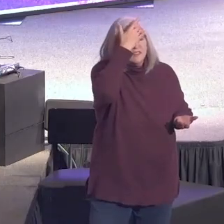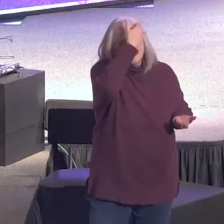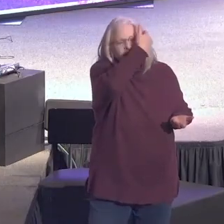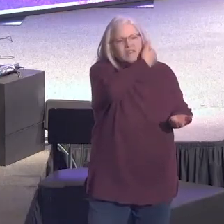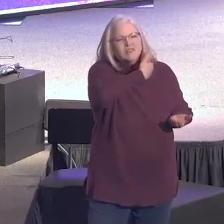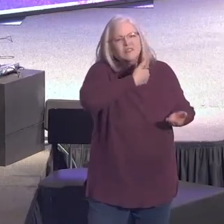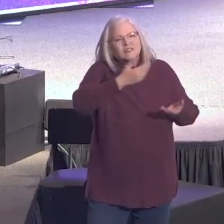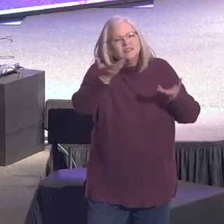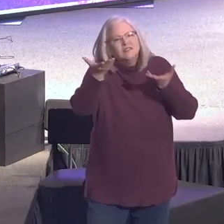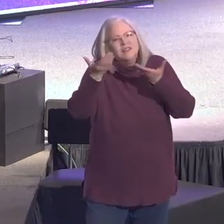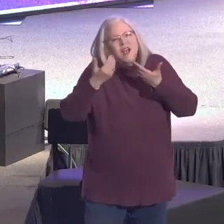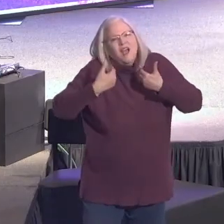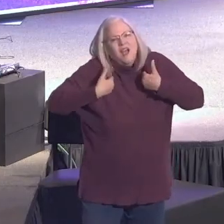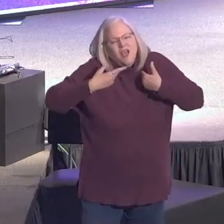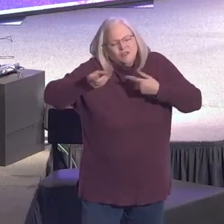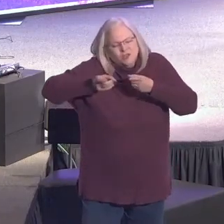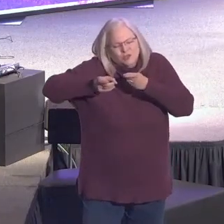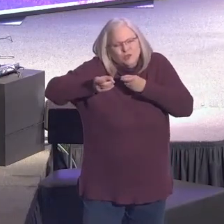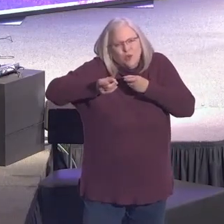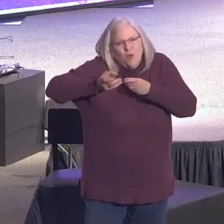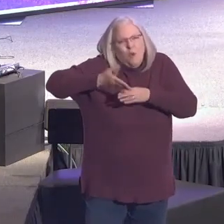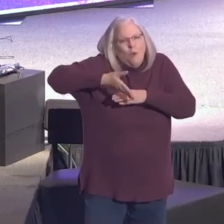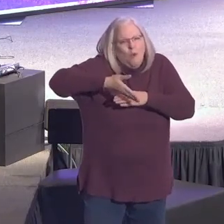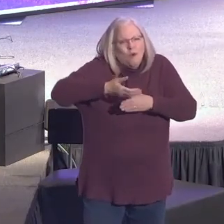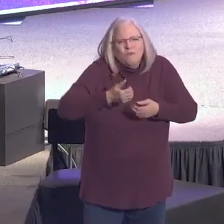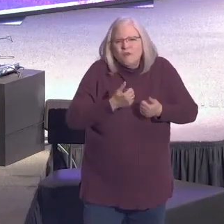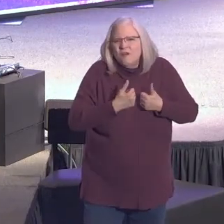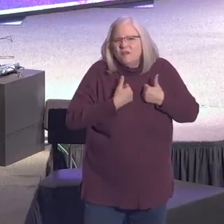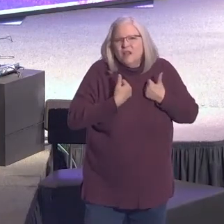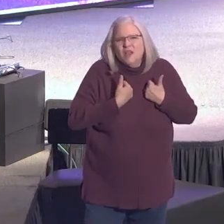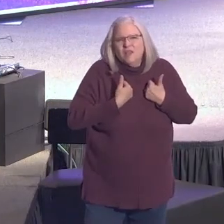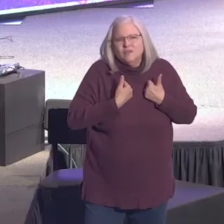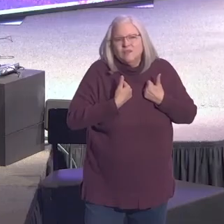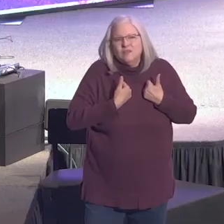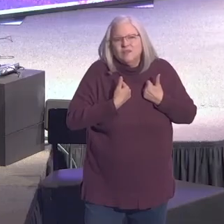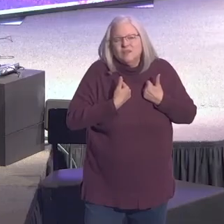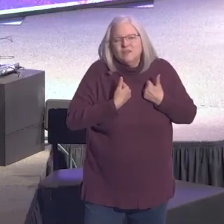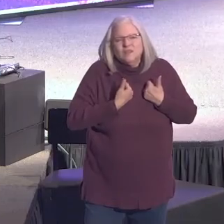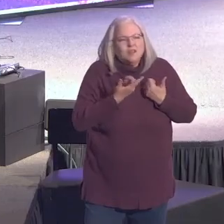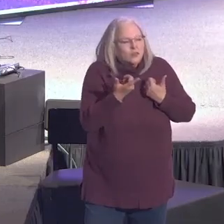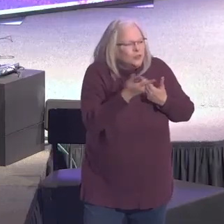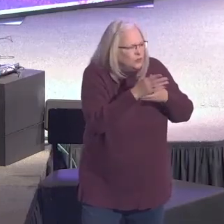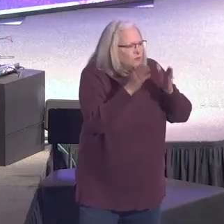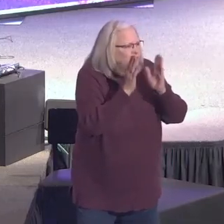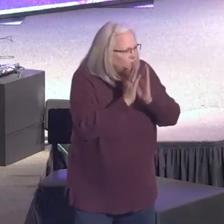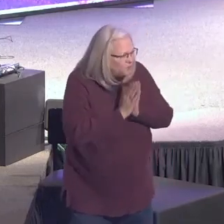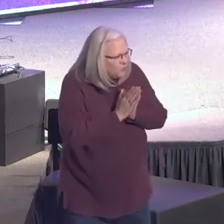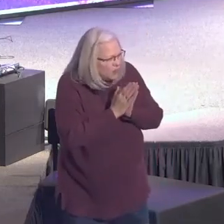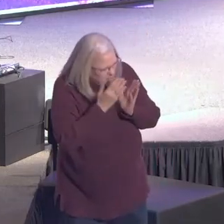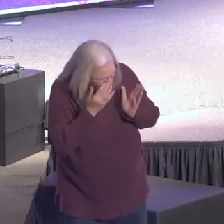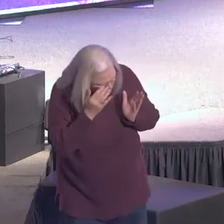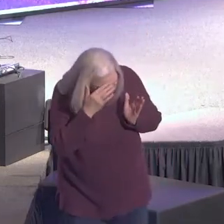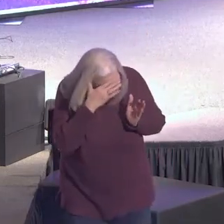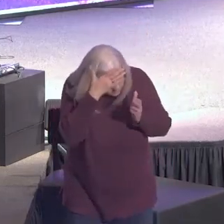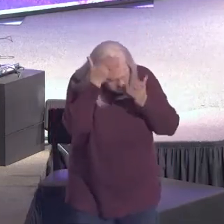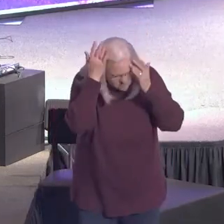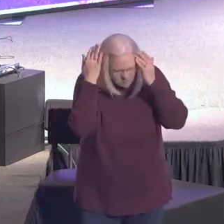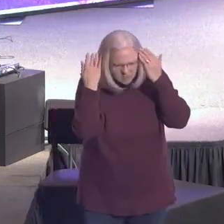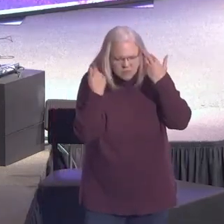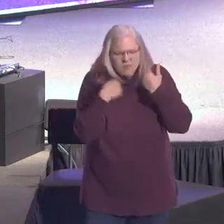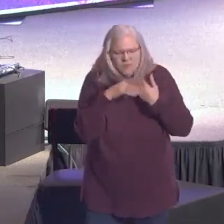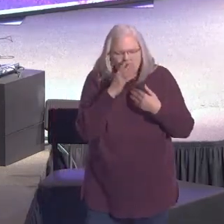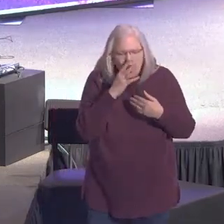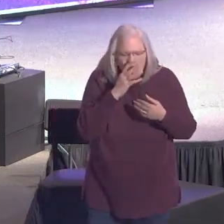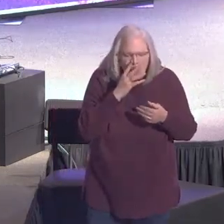to have control over our lives, sovereignty over our lives. Would you bow with me right now and I'm going to